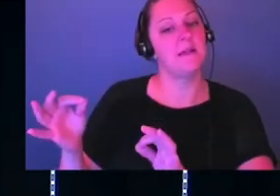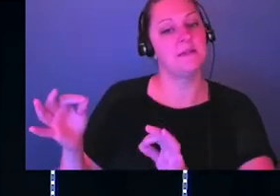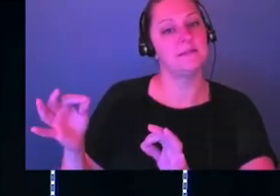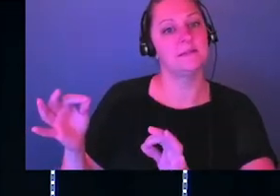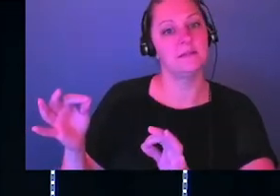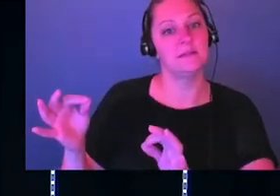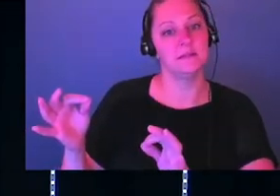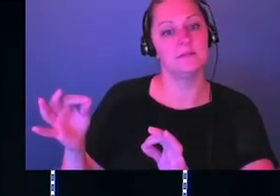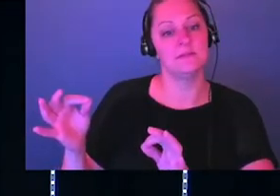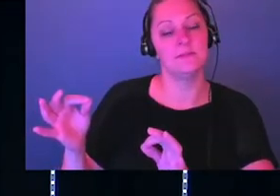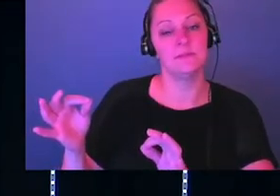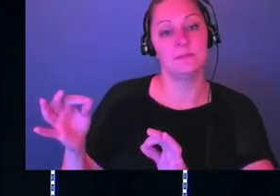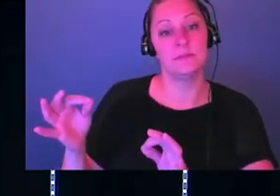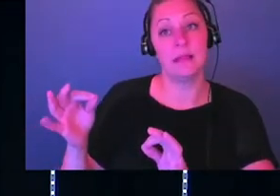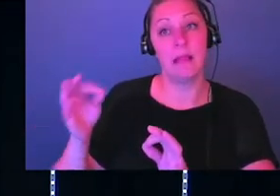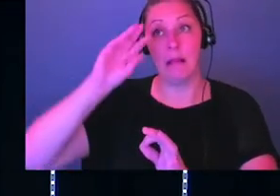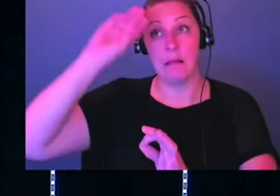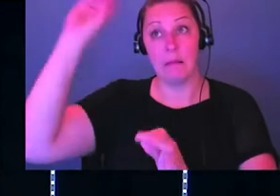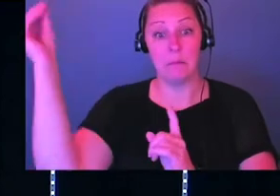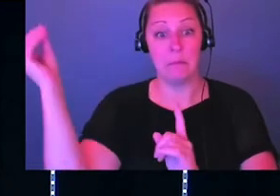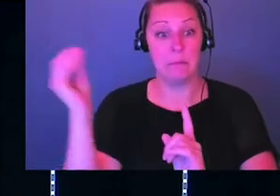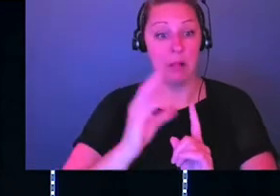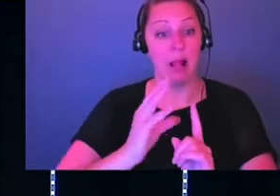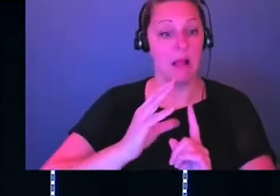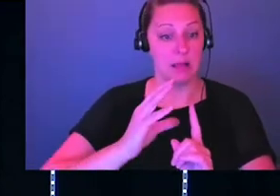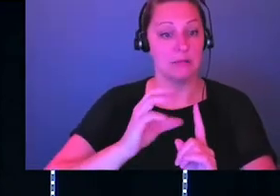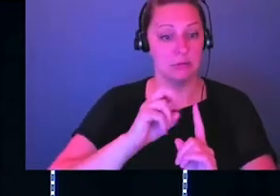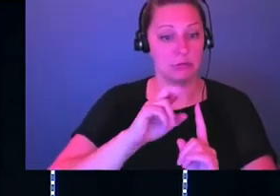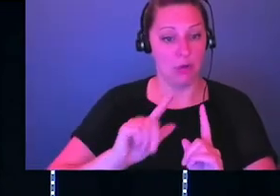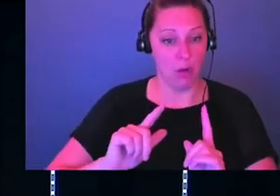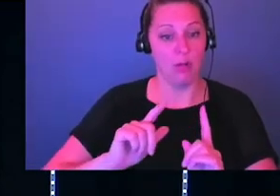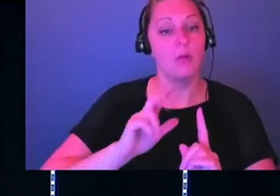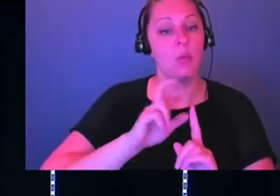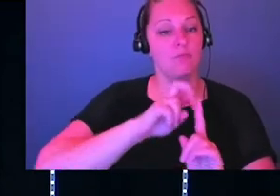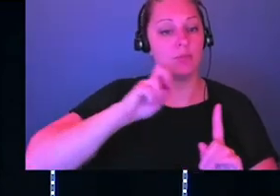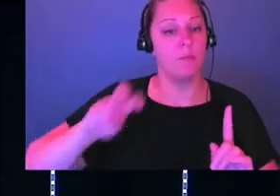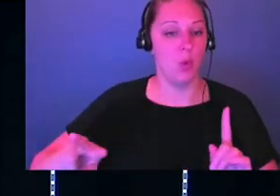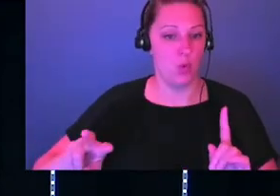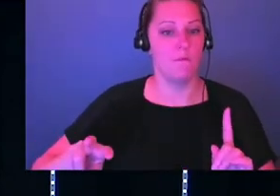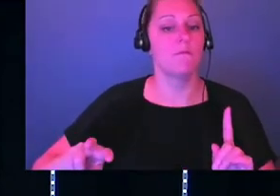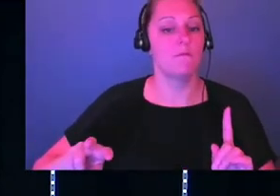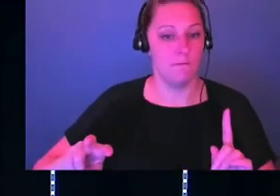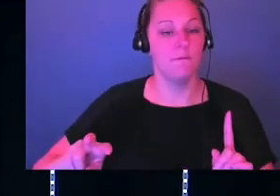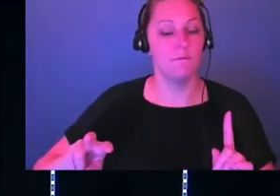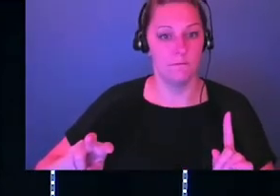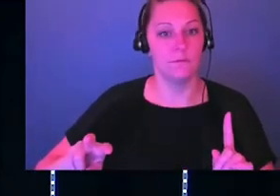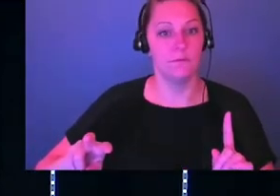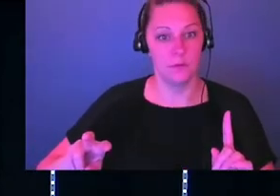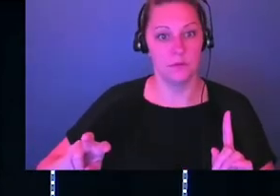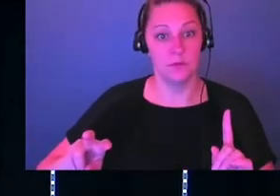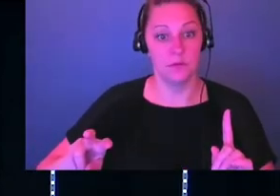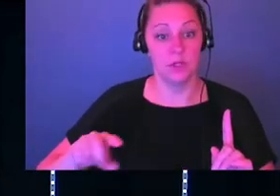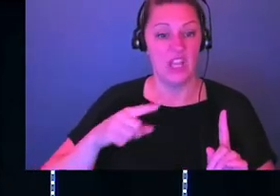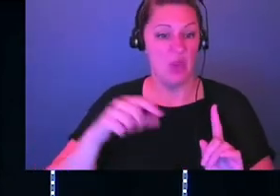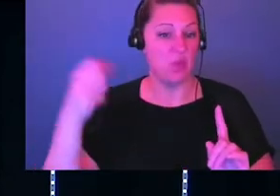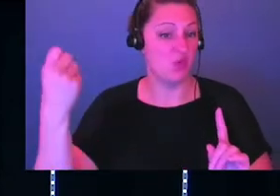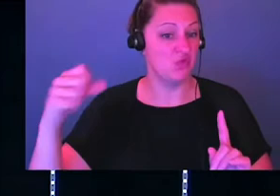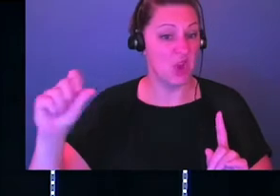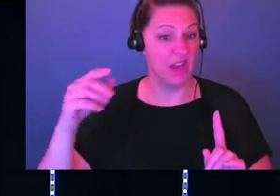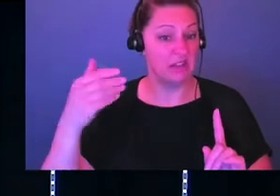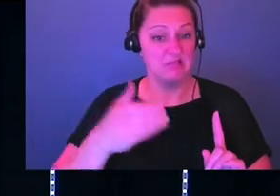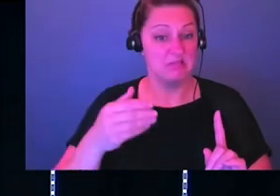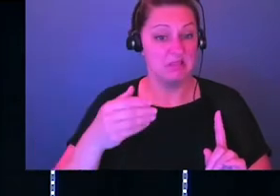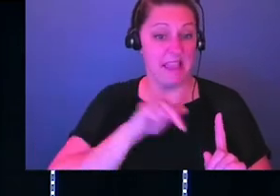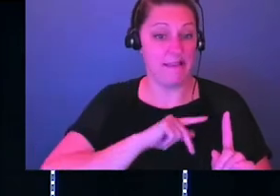the anointing that he has placed on Saul as king from Saul. God is, the scripture says that God rejected Saul as